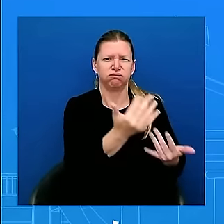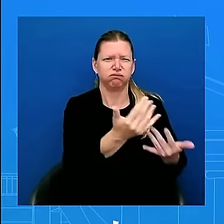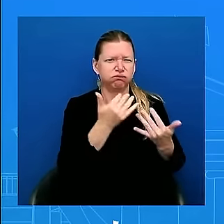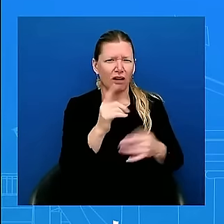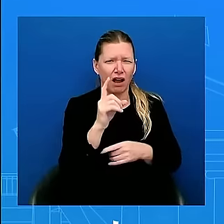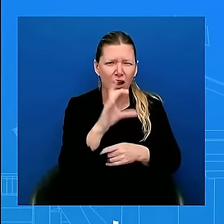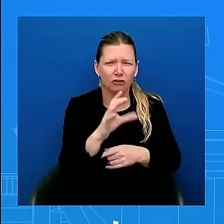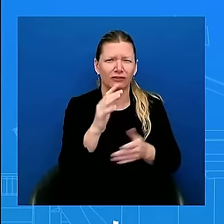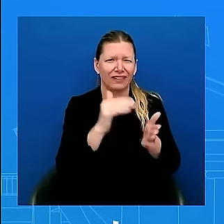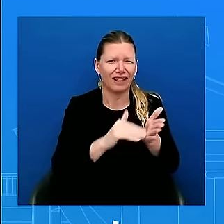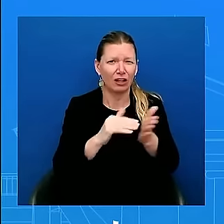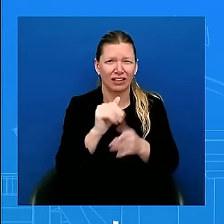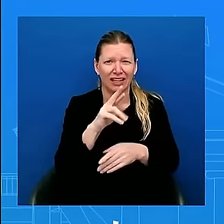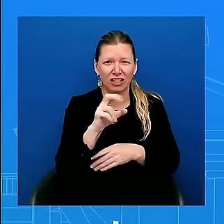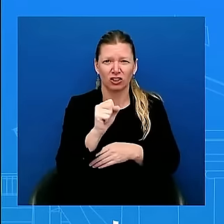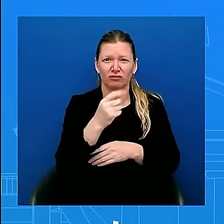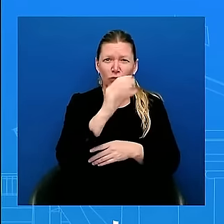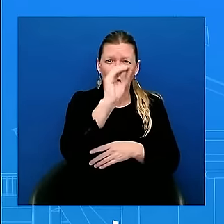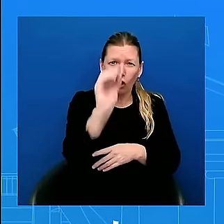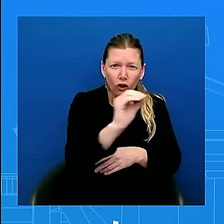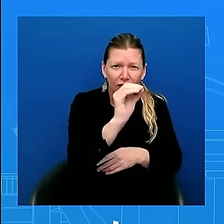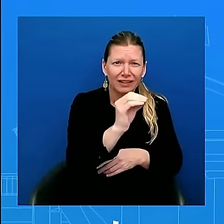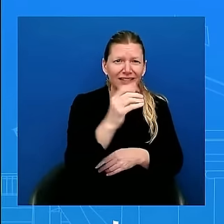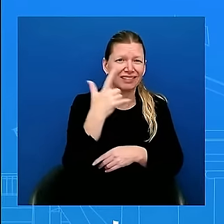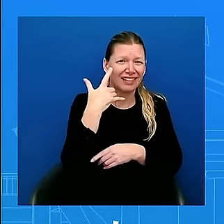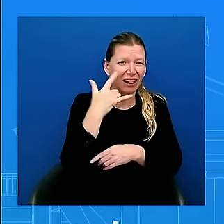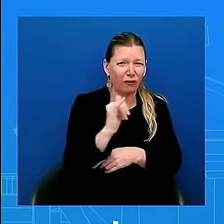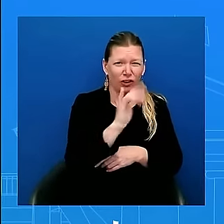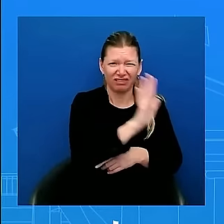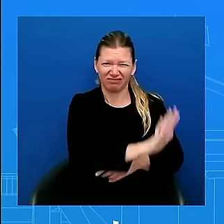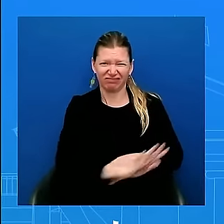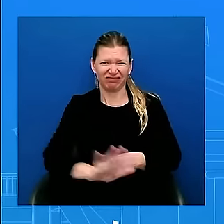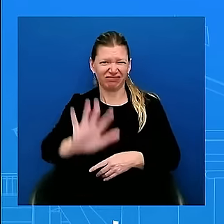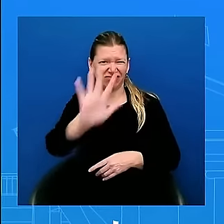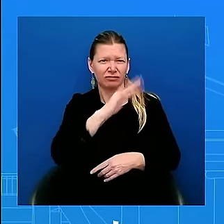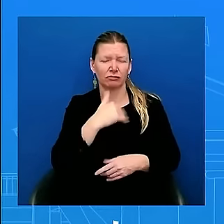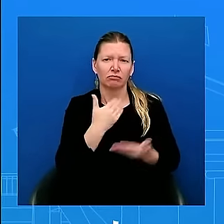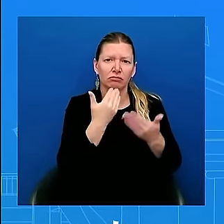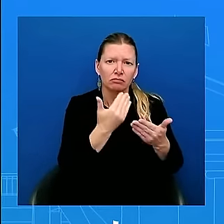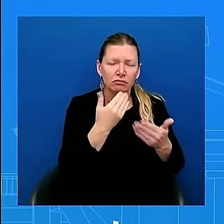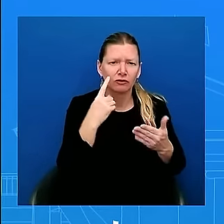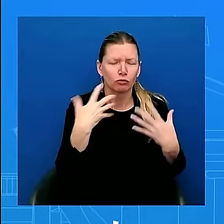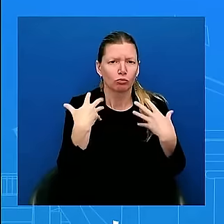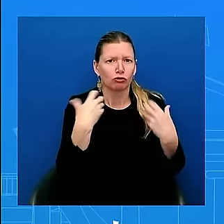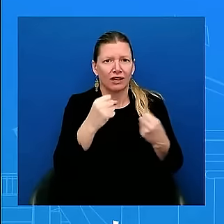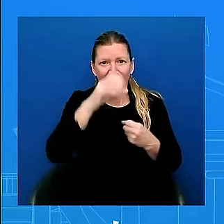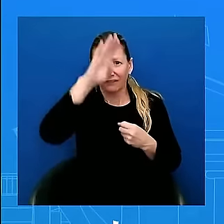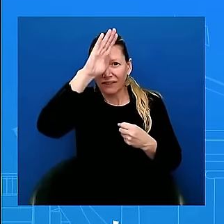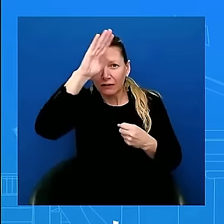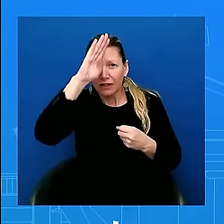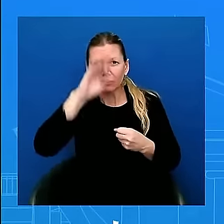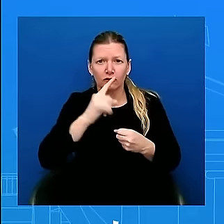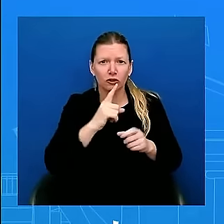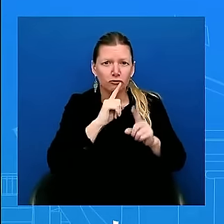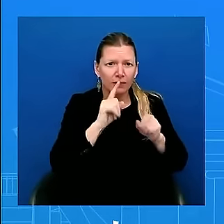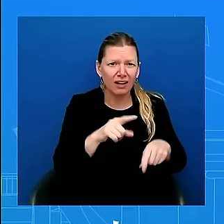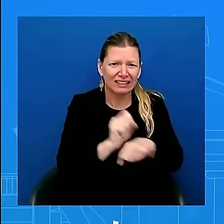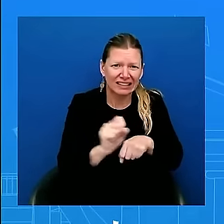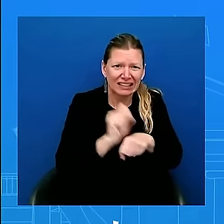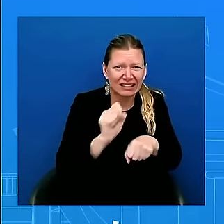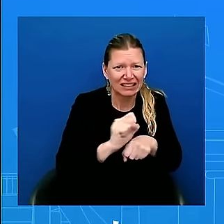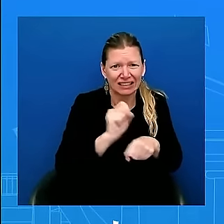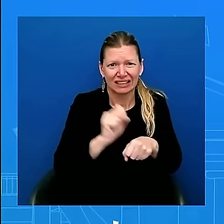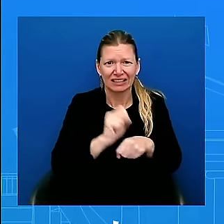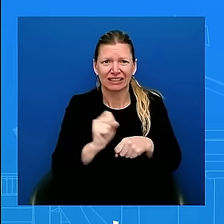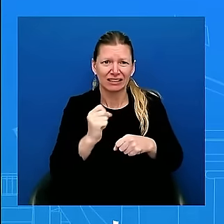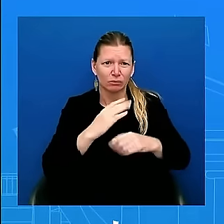working to protect people and save lives. We urge everyone in the affected areas to remain vigilant and heed the